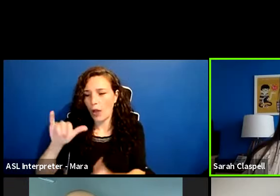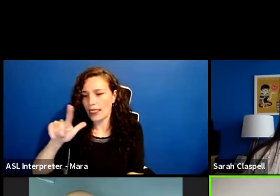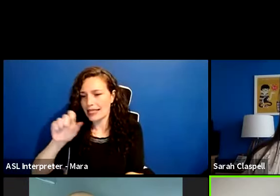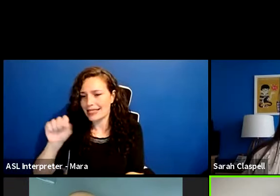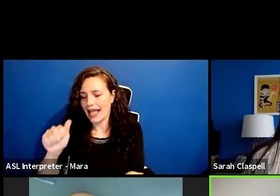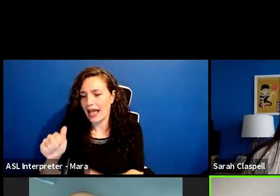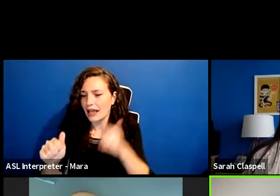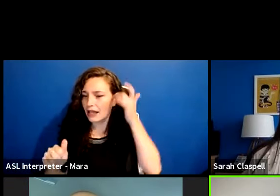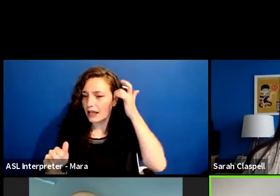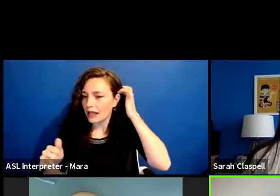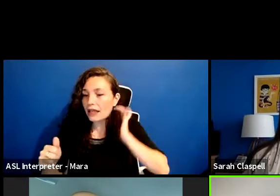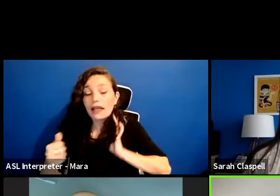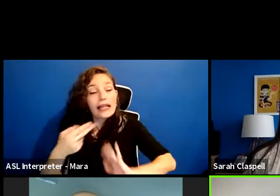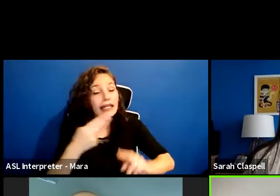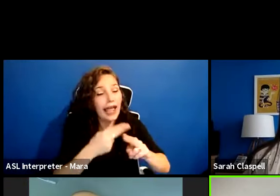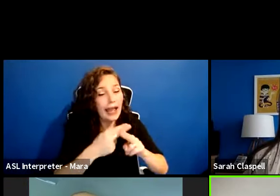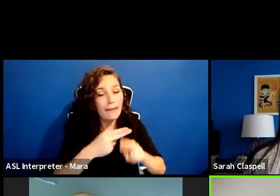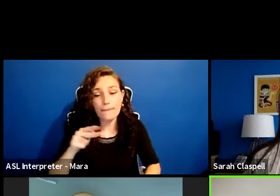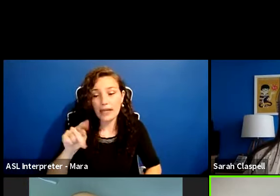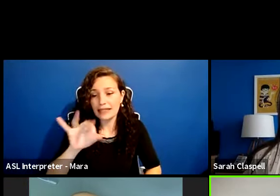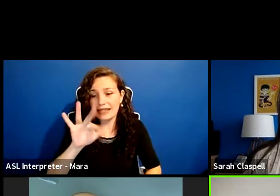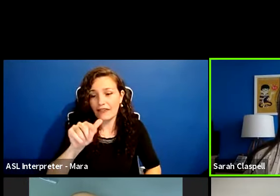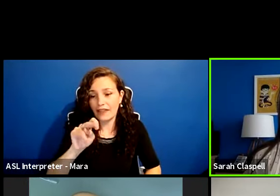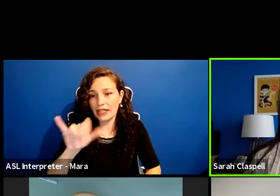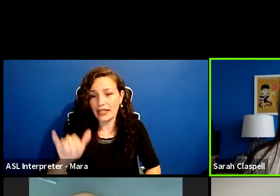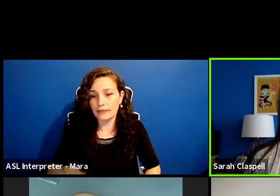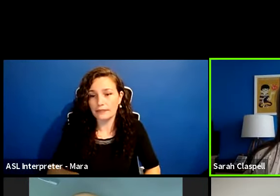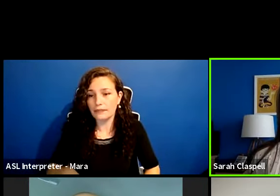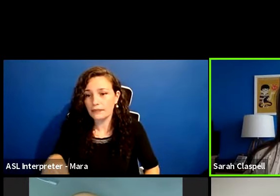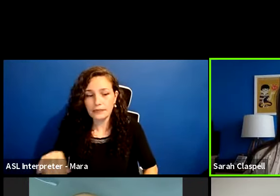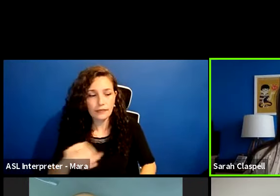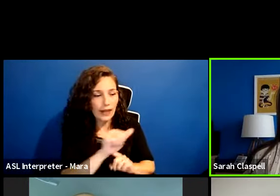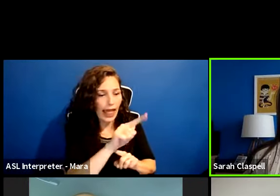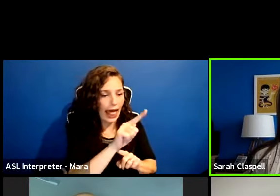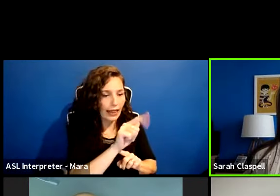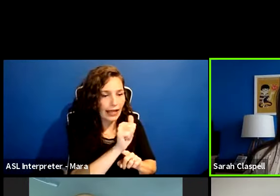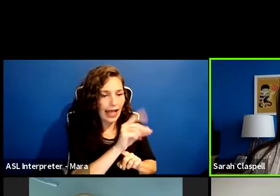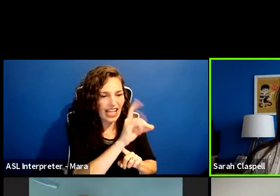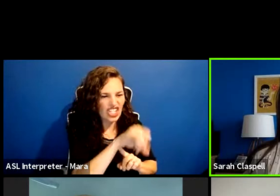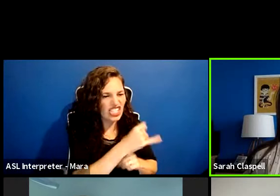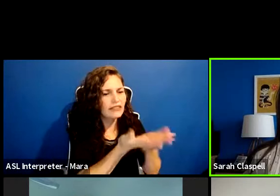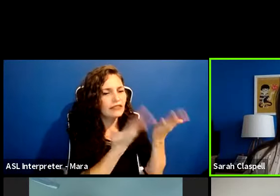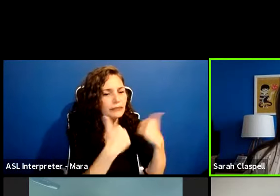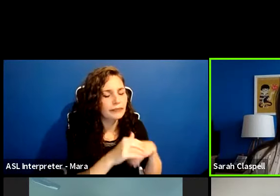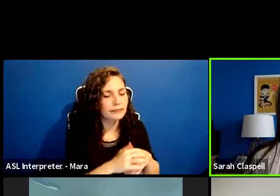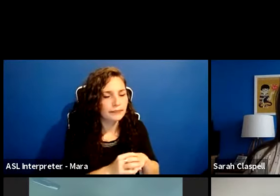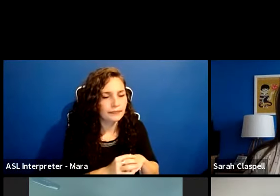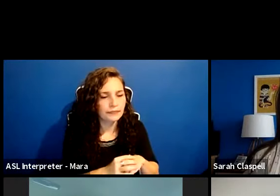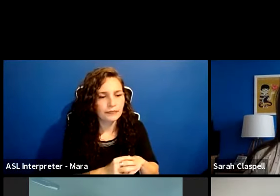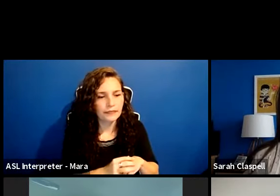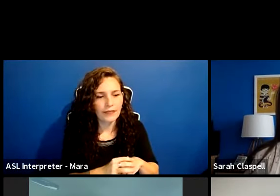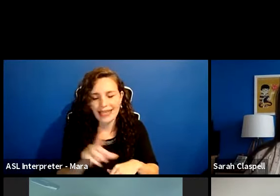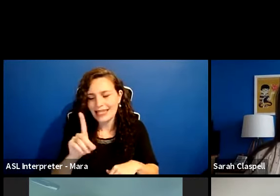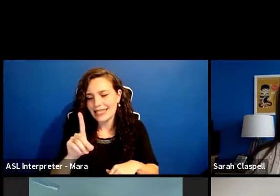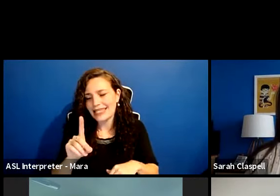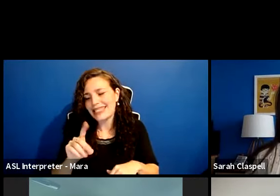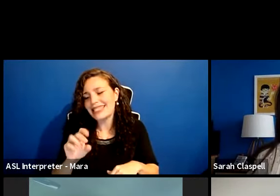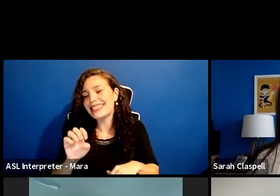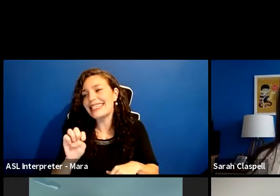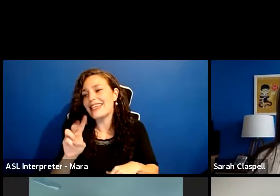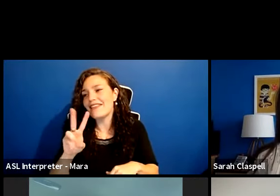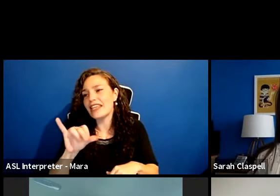Um, Tiffany, Al, uh, an adjective. Um, devious. The